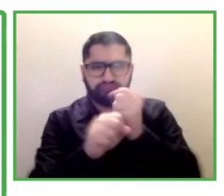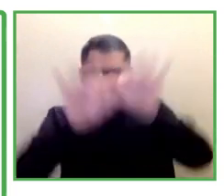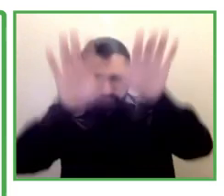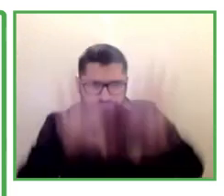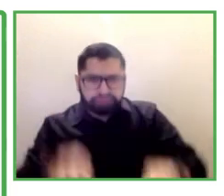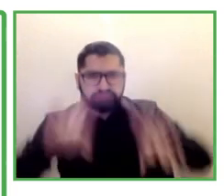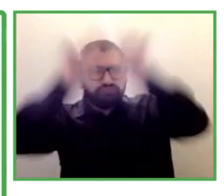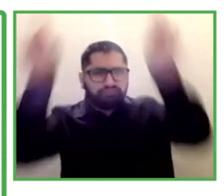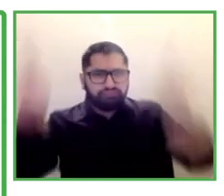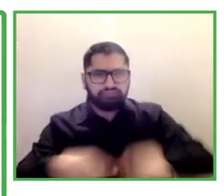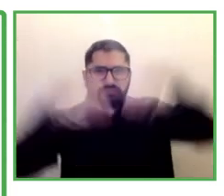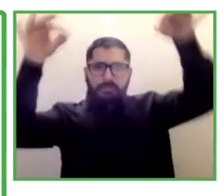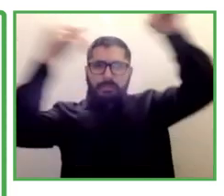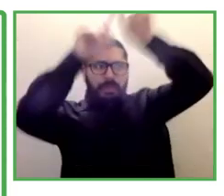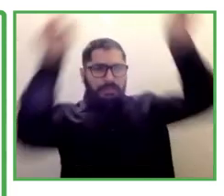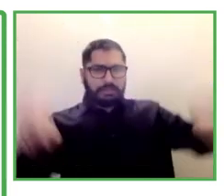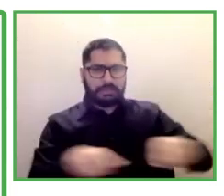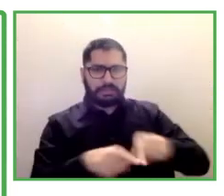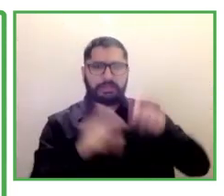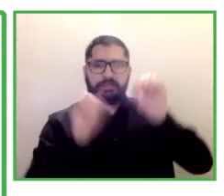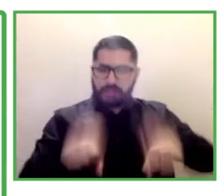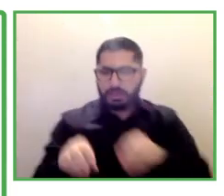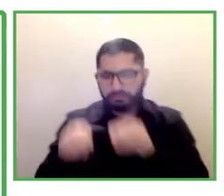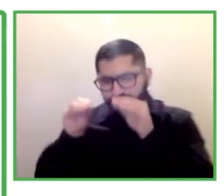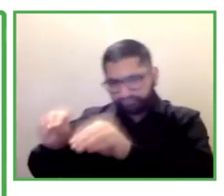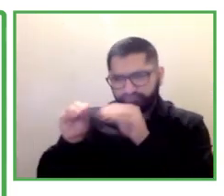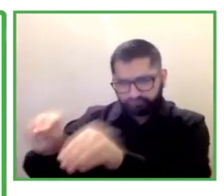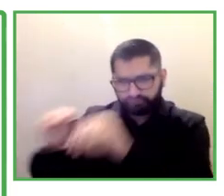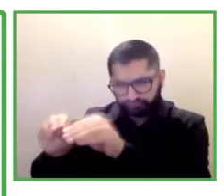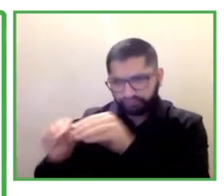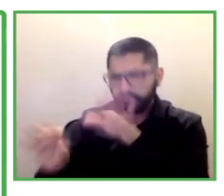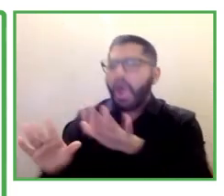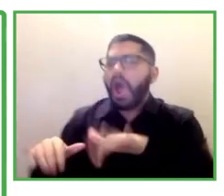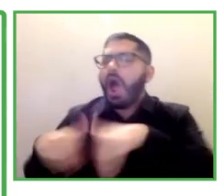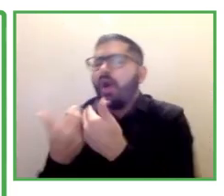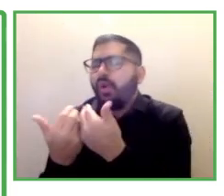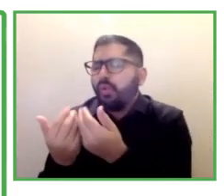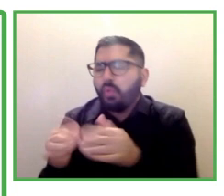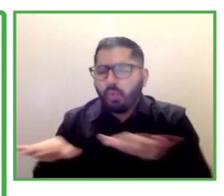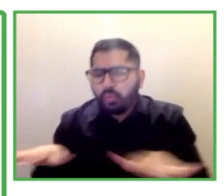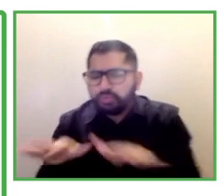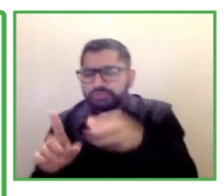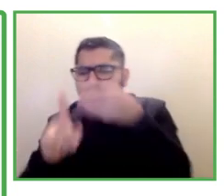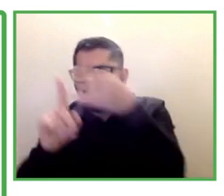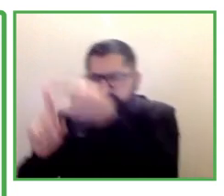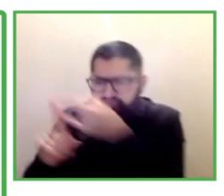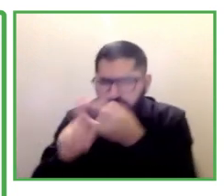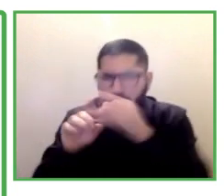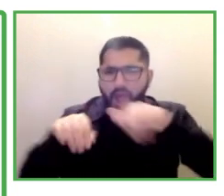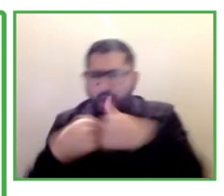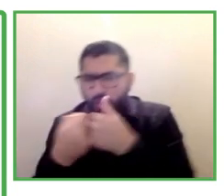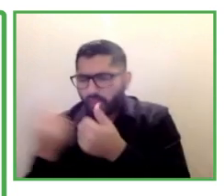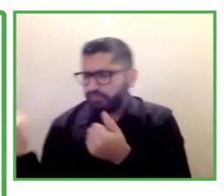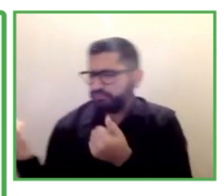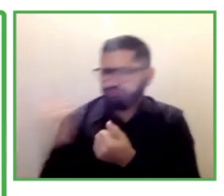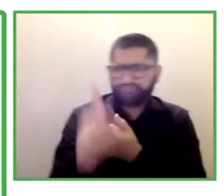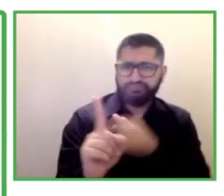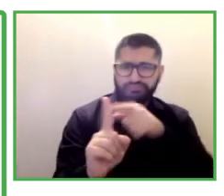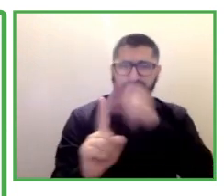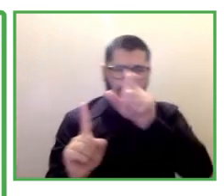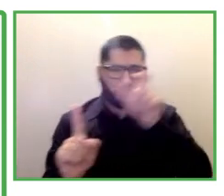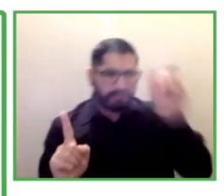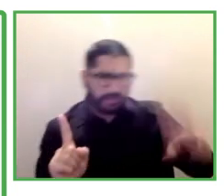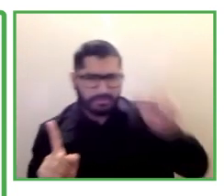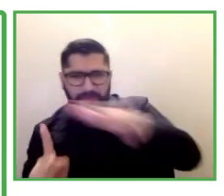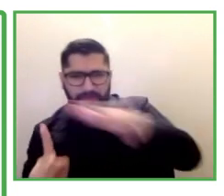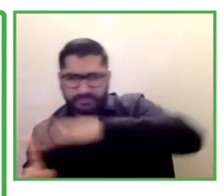one-on-one meetings with each individual once a week to really critique and get feedback and have a more personal session